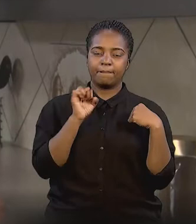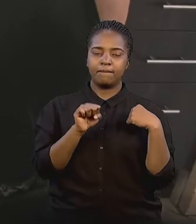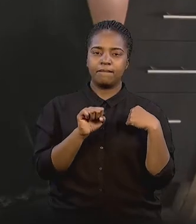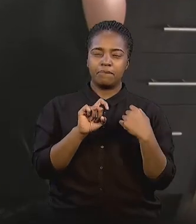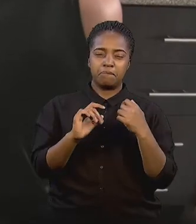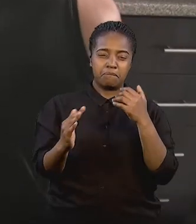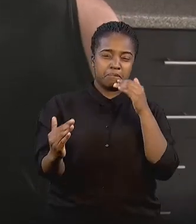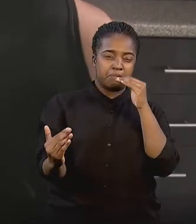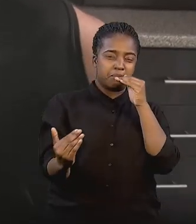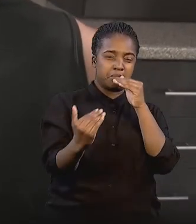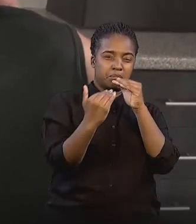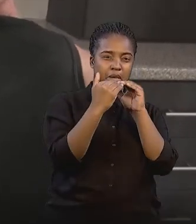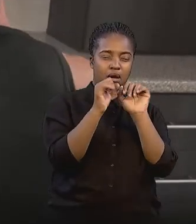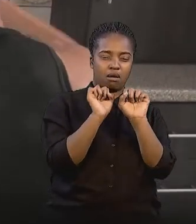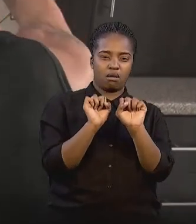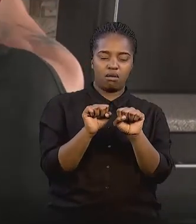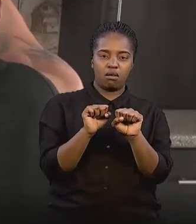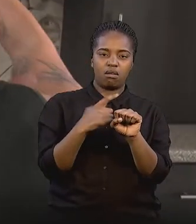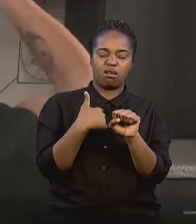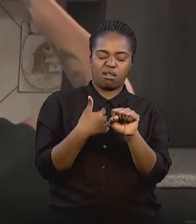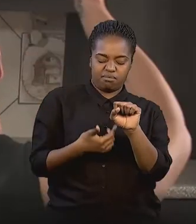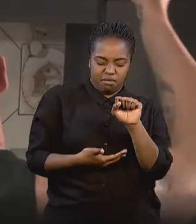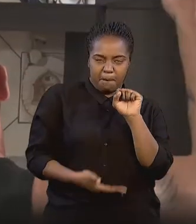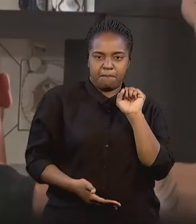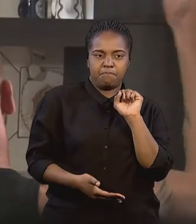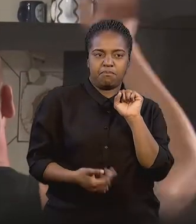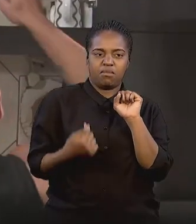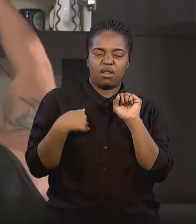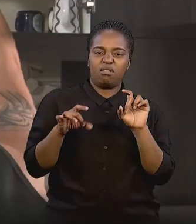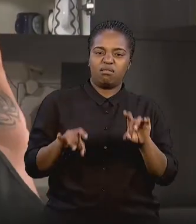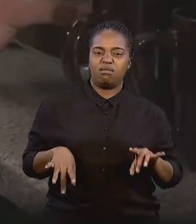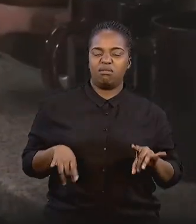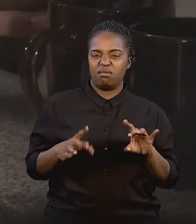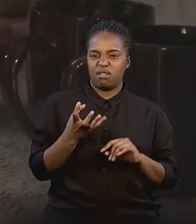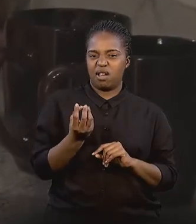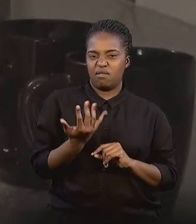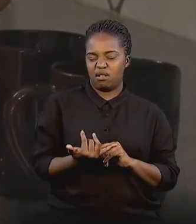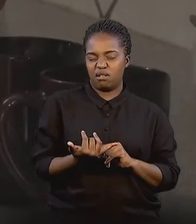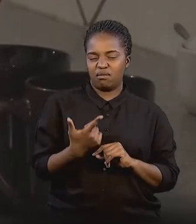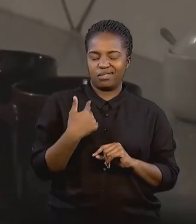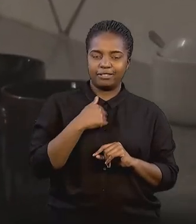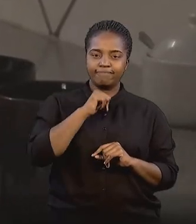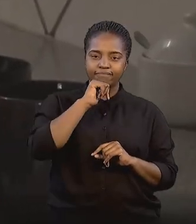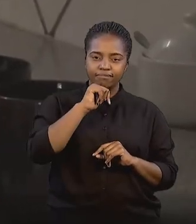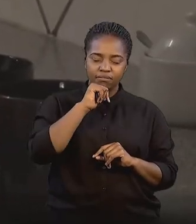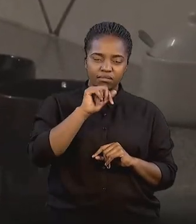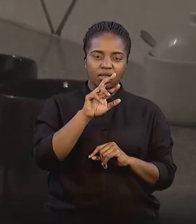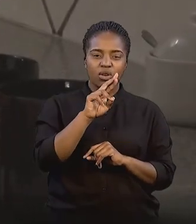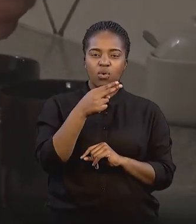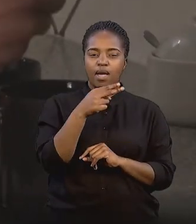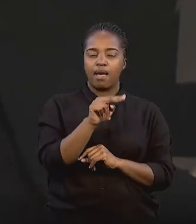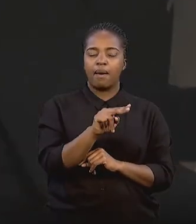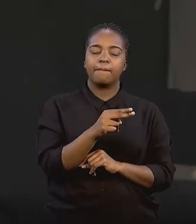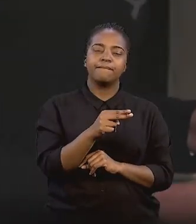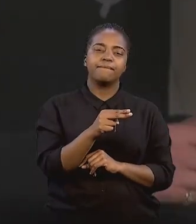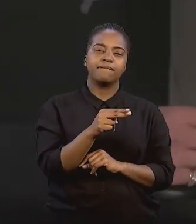And on impact, my ortho got ripped off of my heart, which left me a paraplegic. And I had to go through rehab and